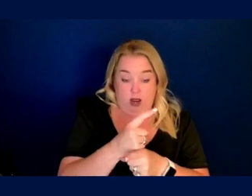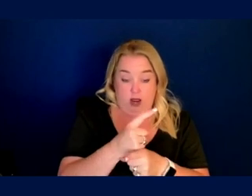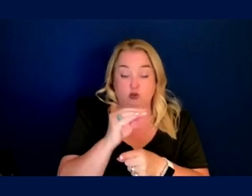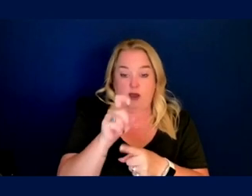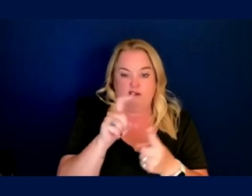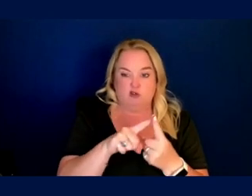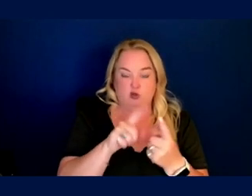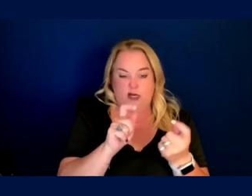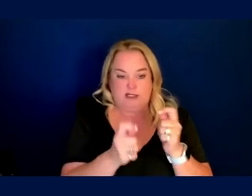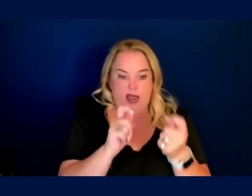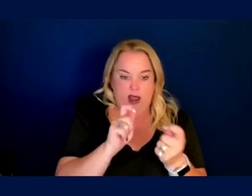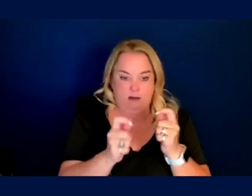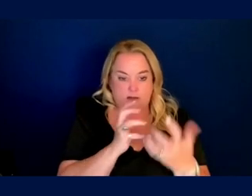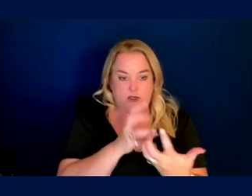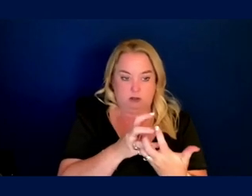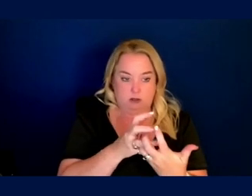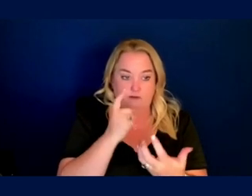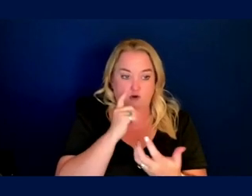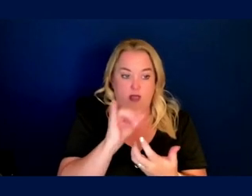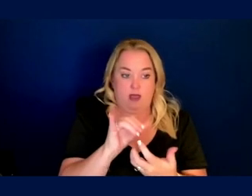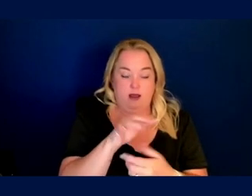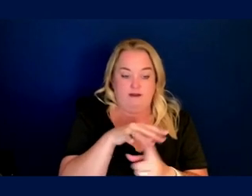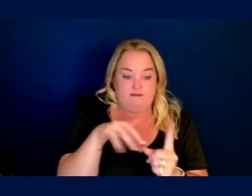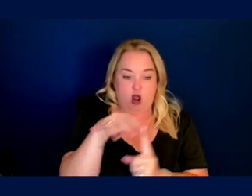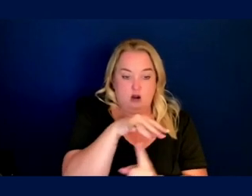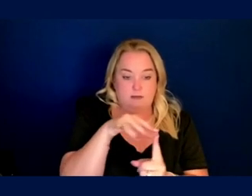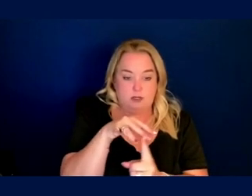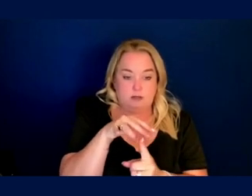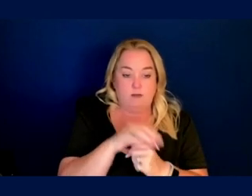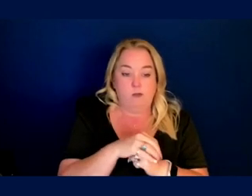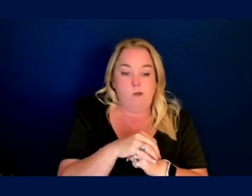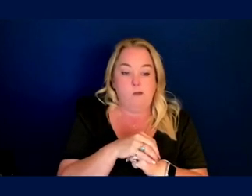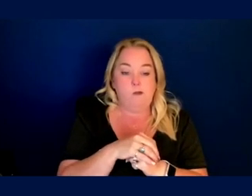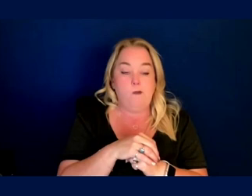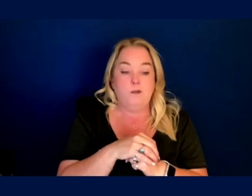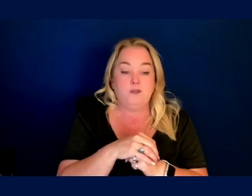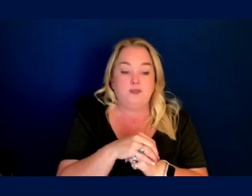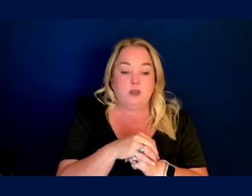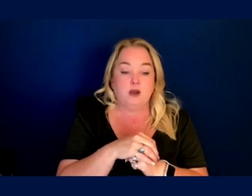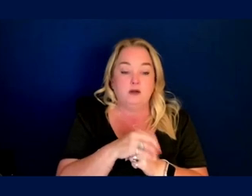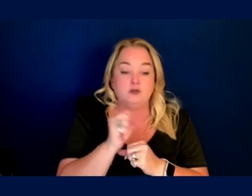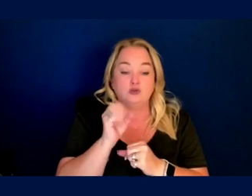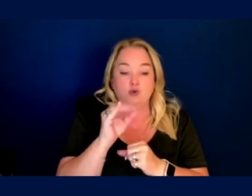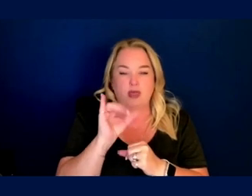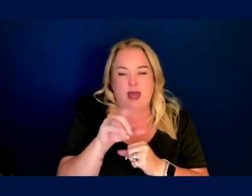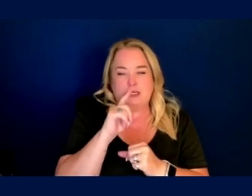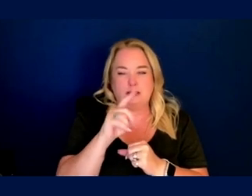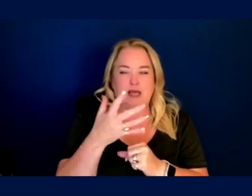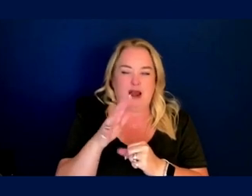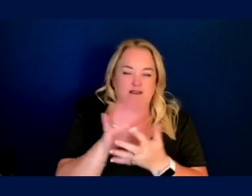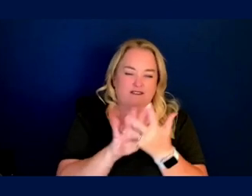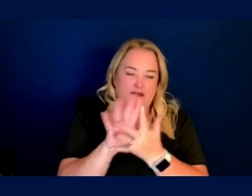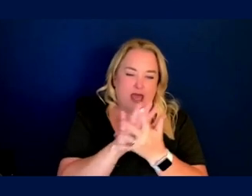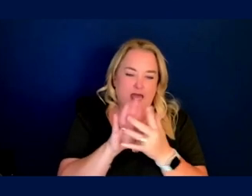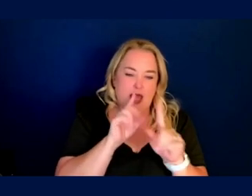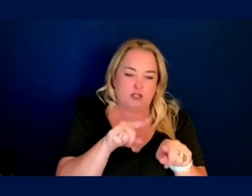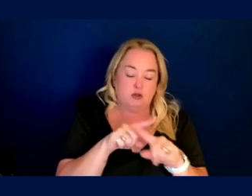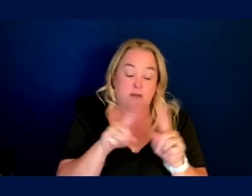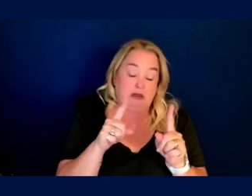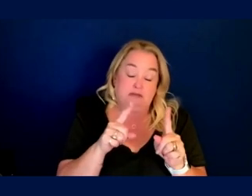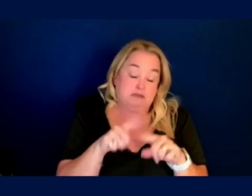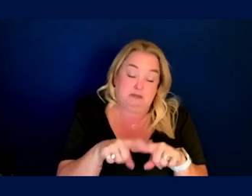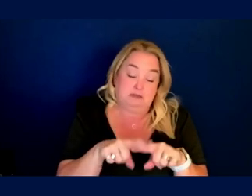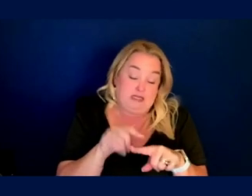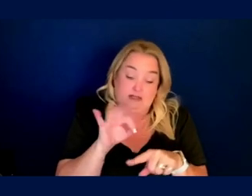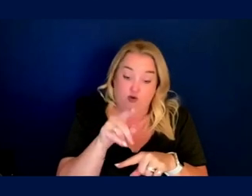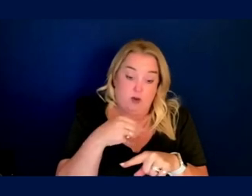people and adapt the environment so that anyone can do their job. And that, I know that's kind of a vague answer, but it's kind of a vague scenario. You have an